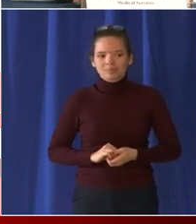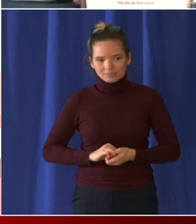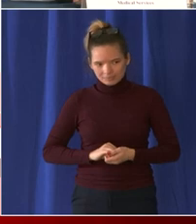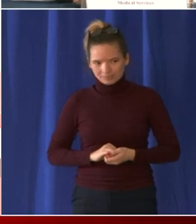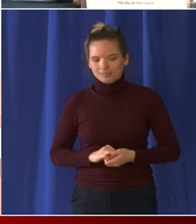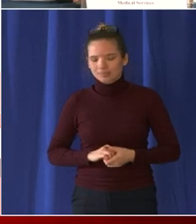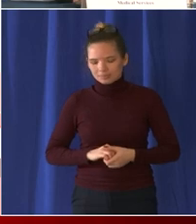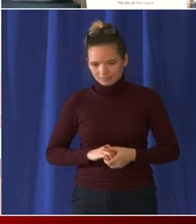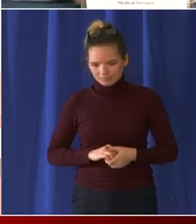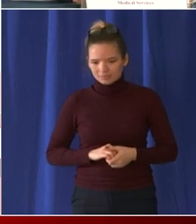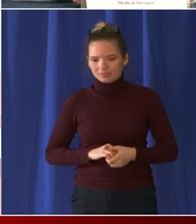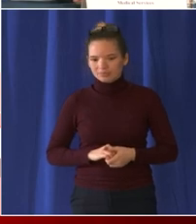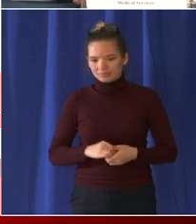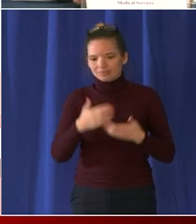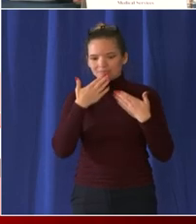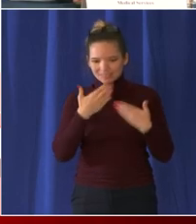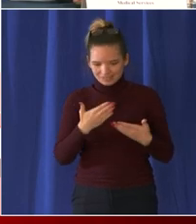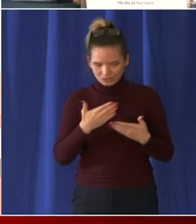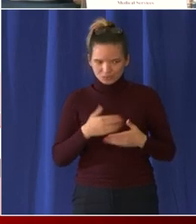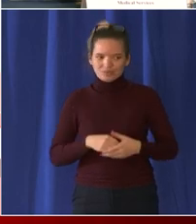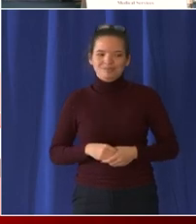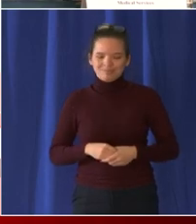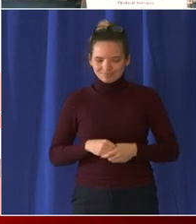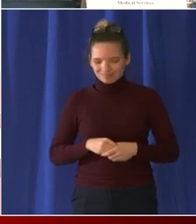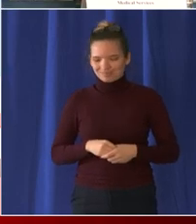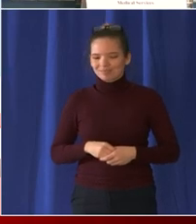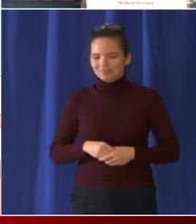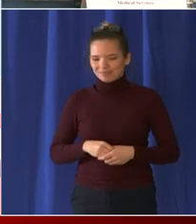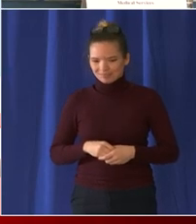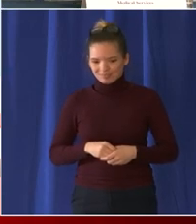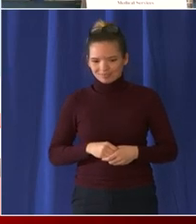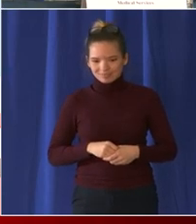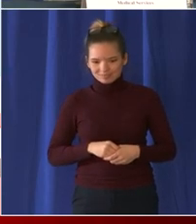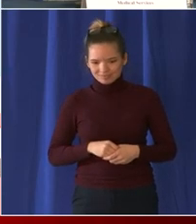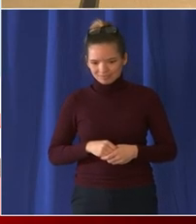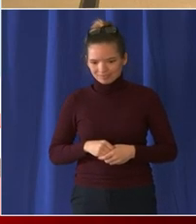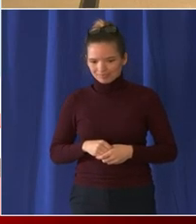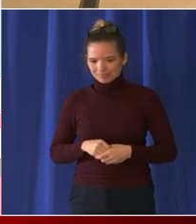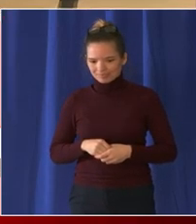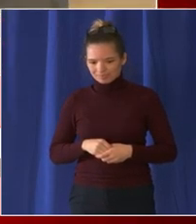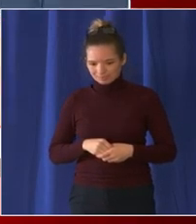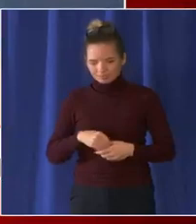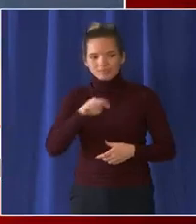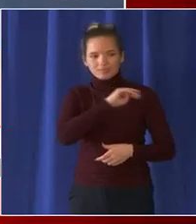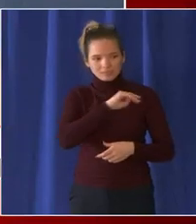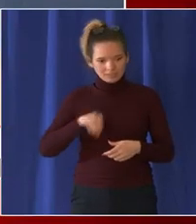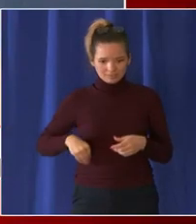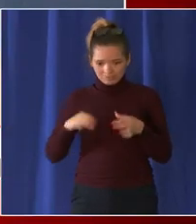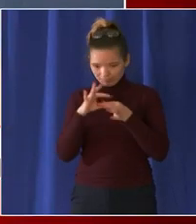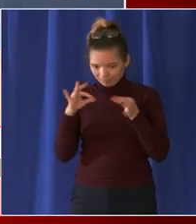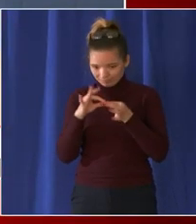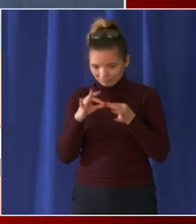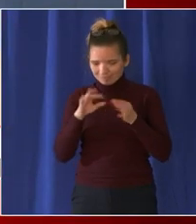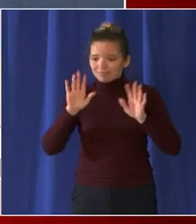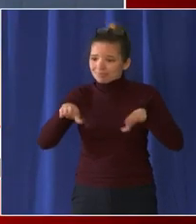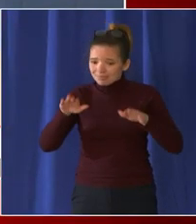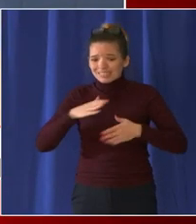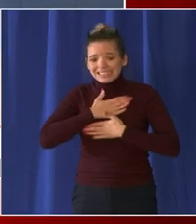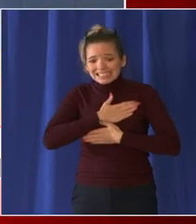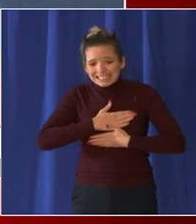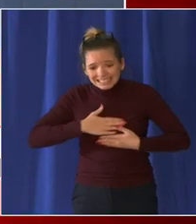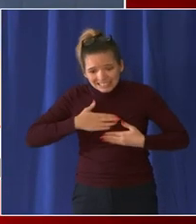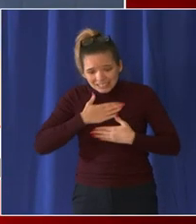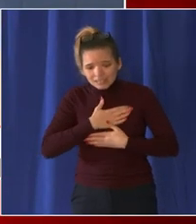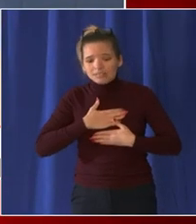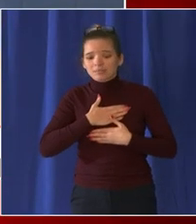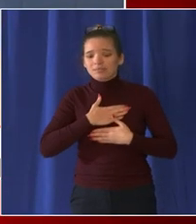that's probably it thanks chief so um please continue to be our eyes and ears i